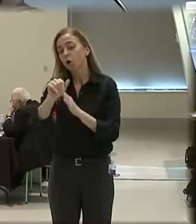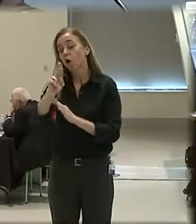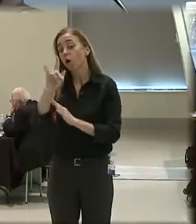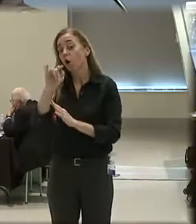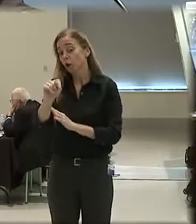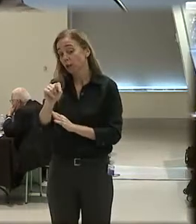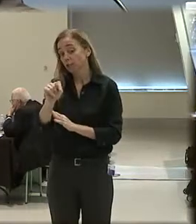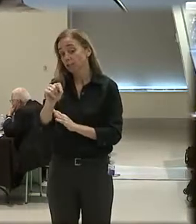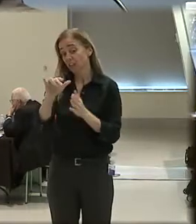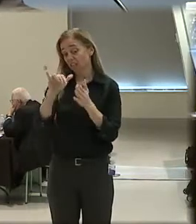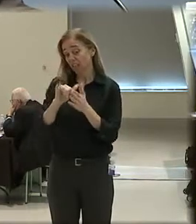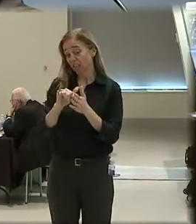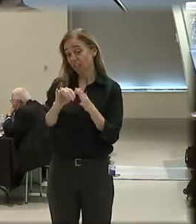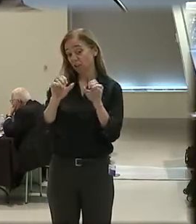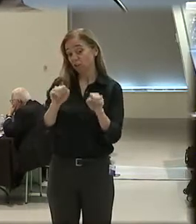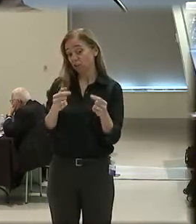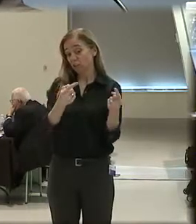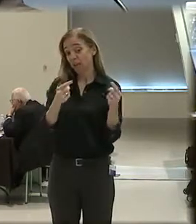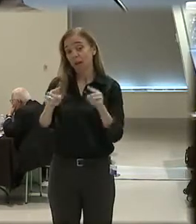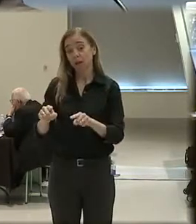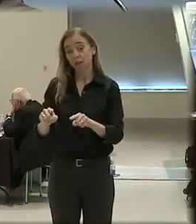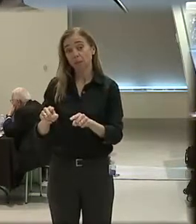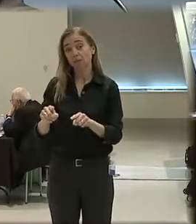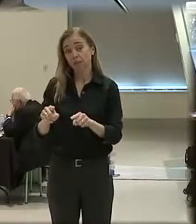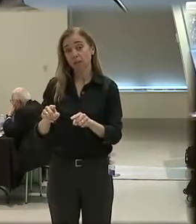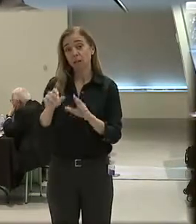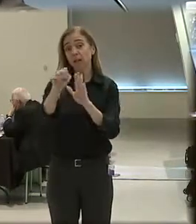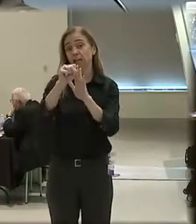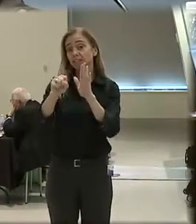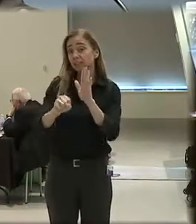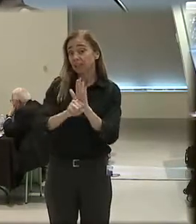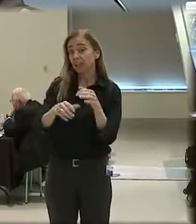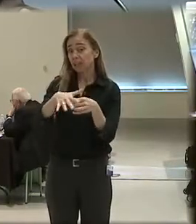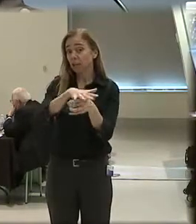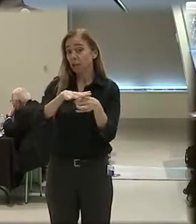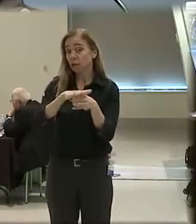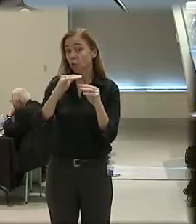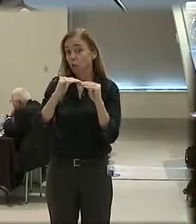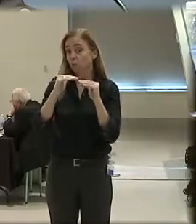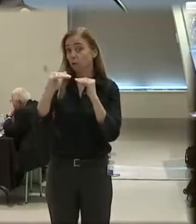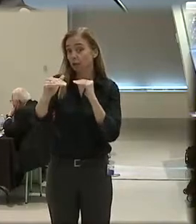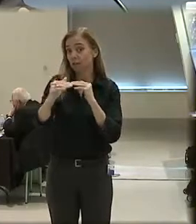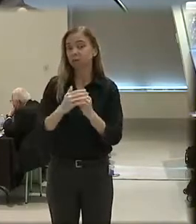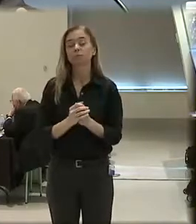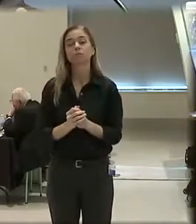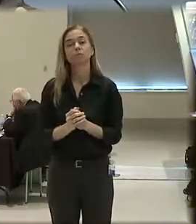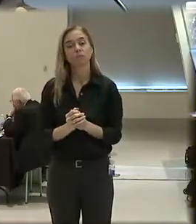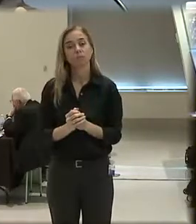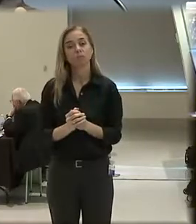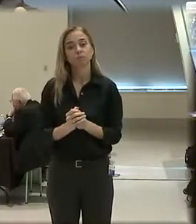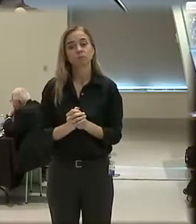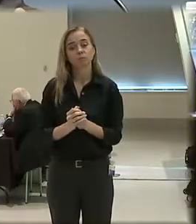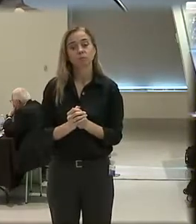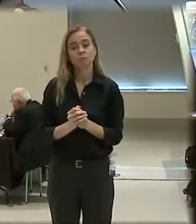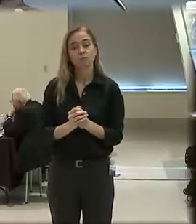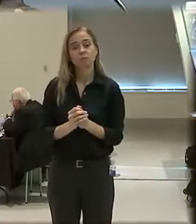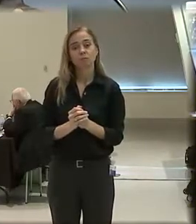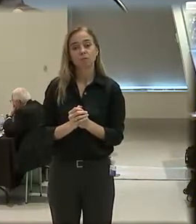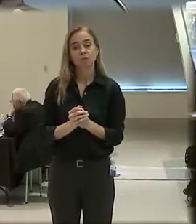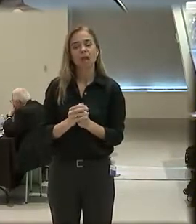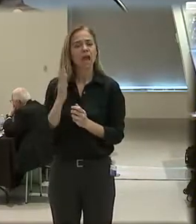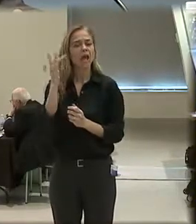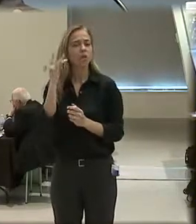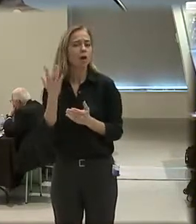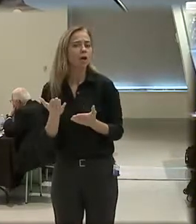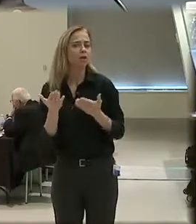think that kind of auditing can be done at the state and local level, and even if it can, why you